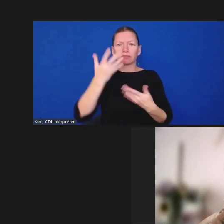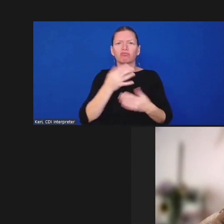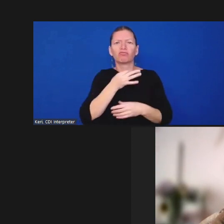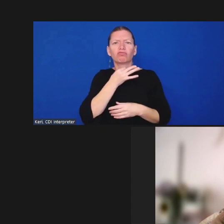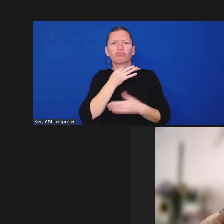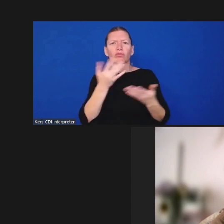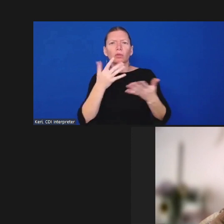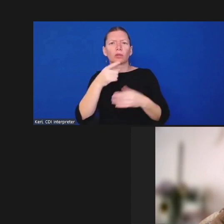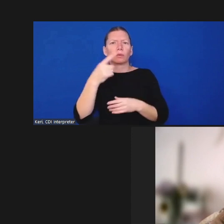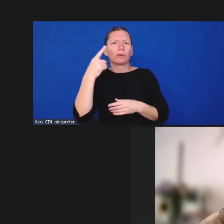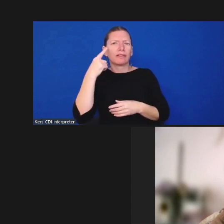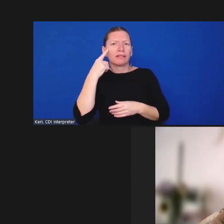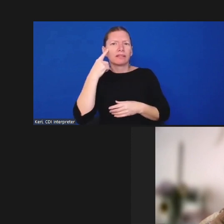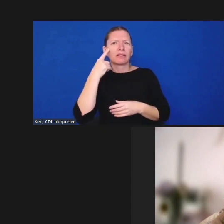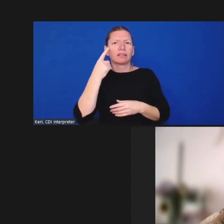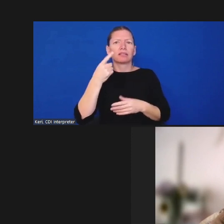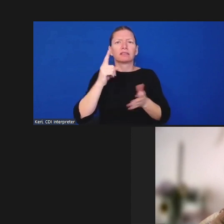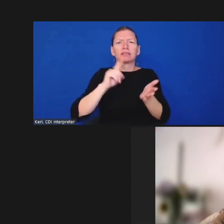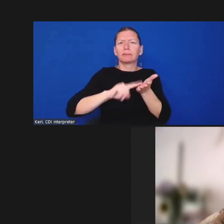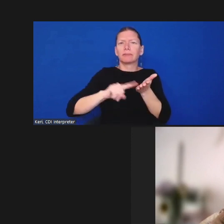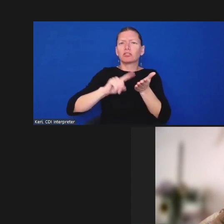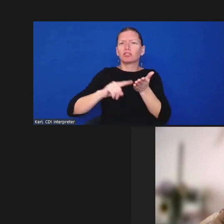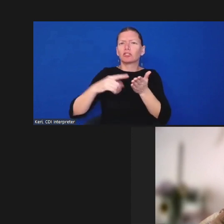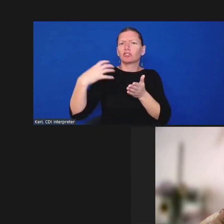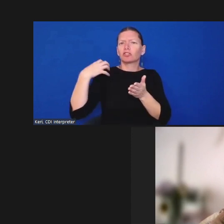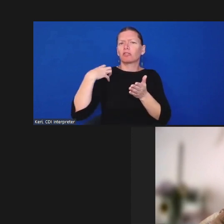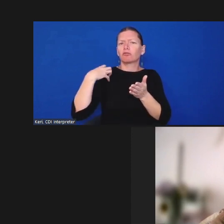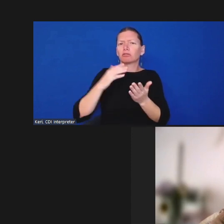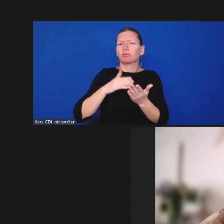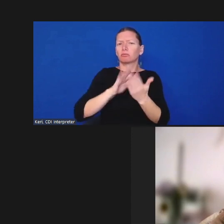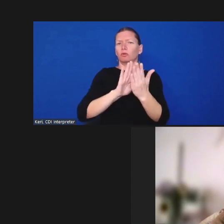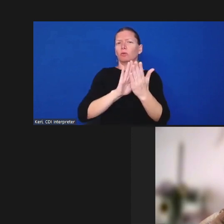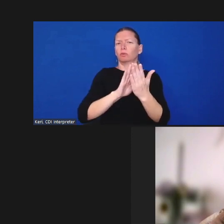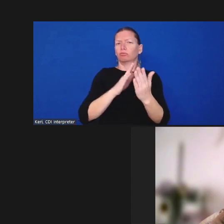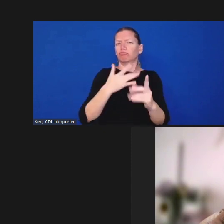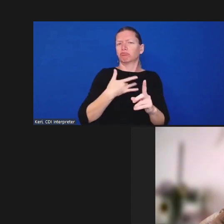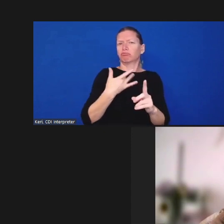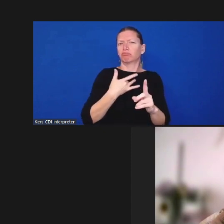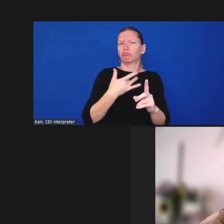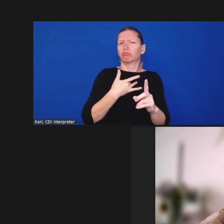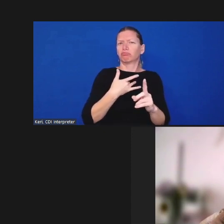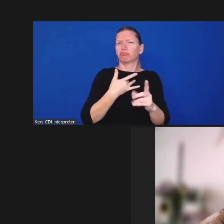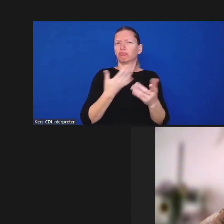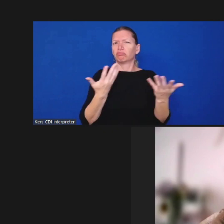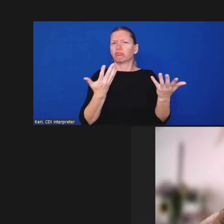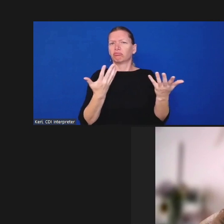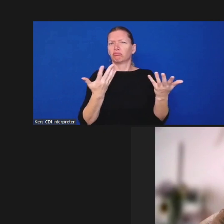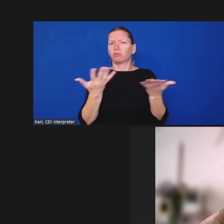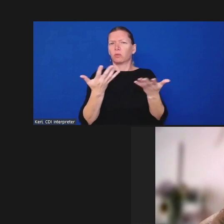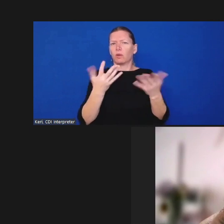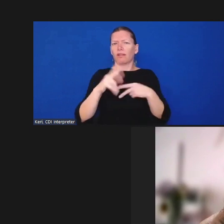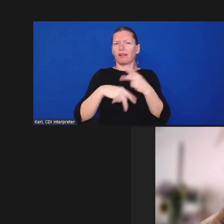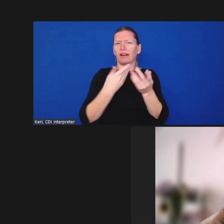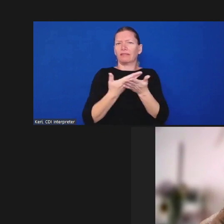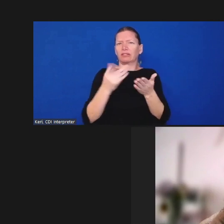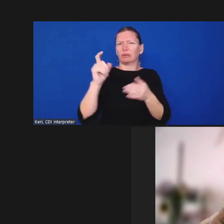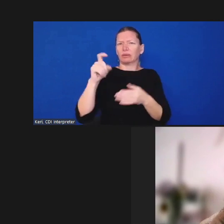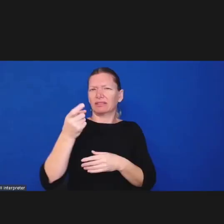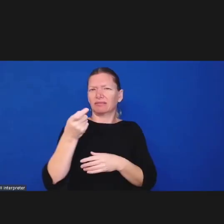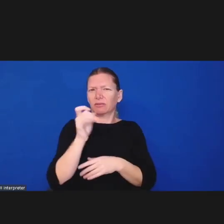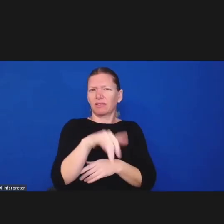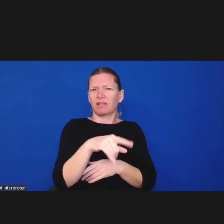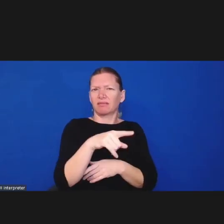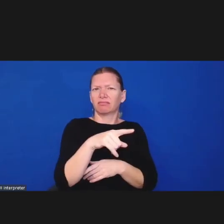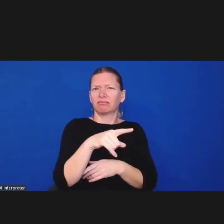funding will be devoted okay so i address some of this and just talking about funding again that's a decision that each